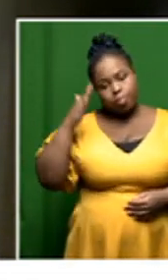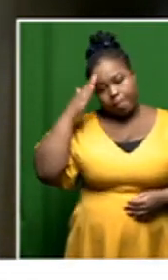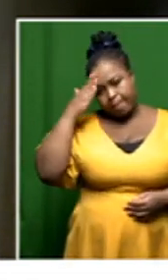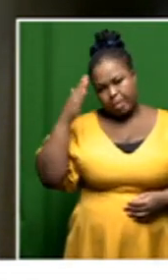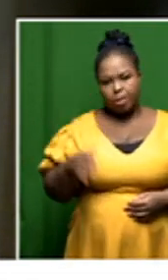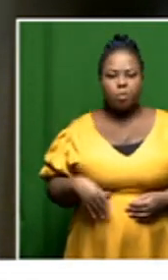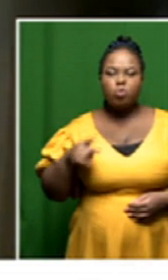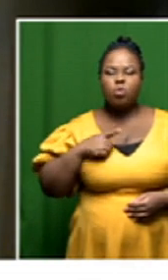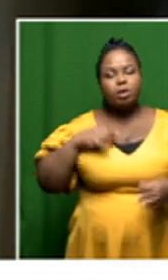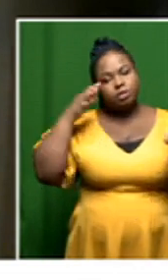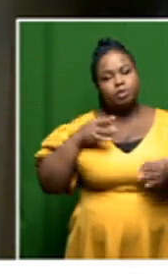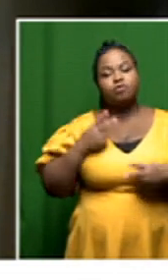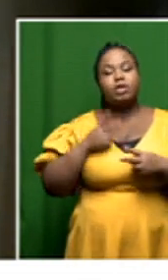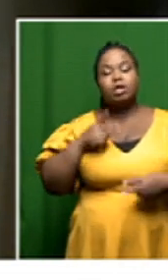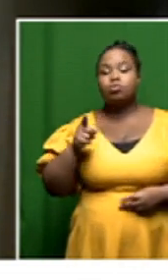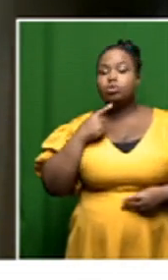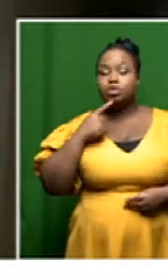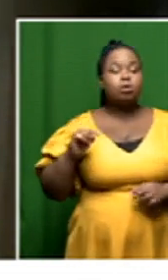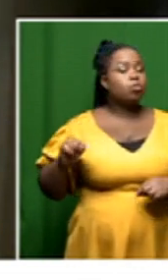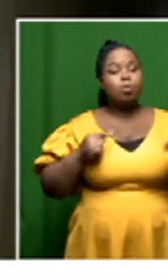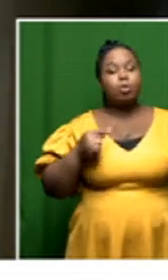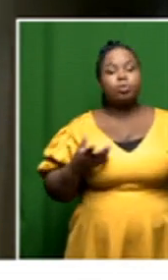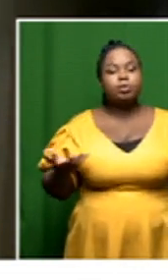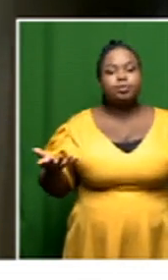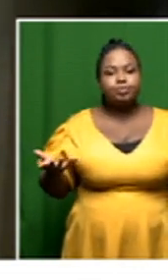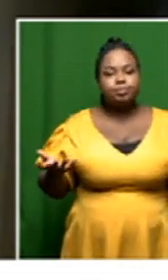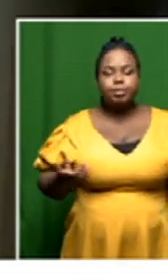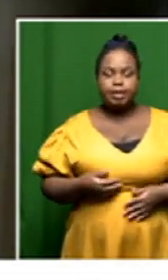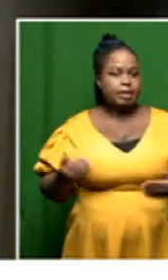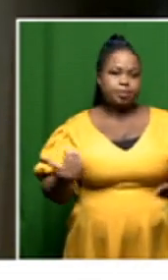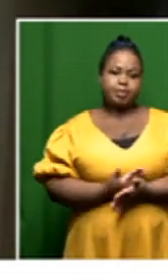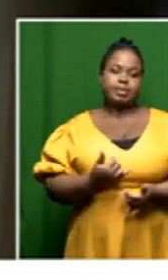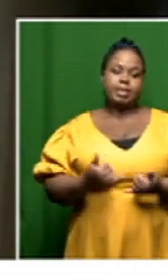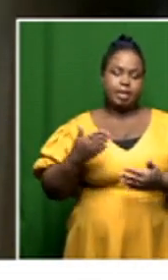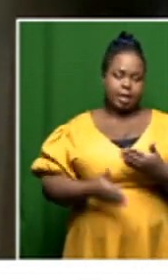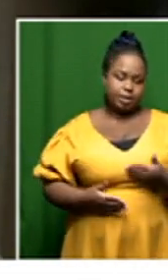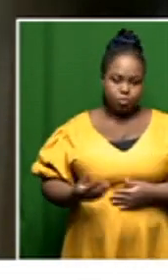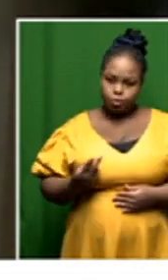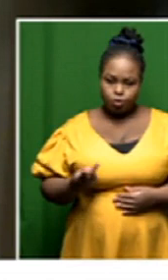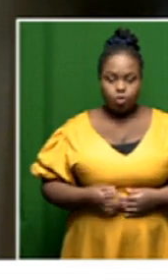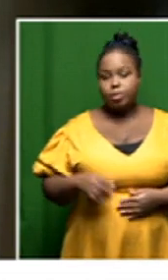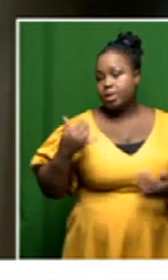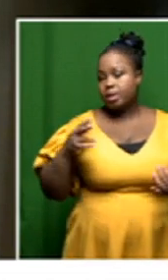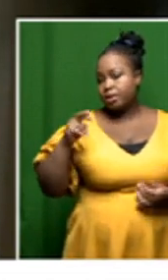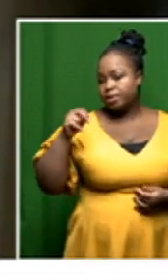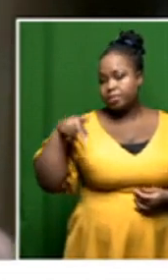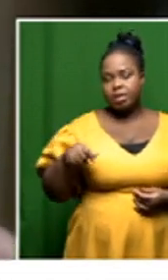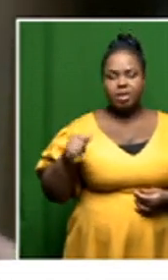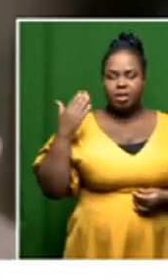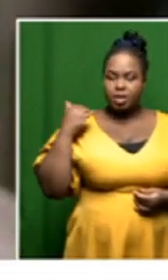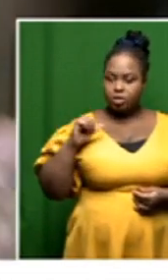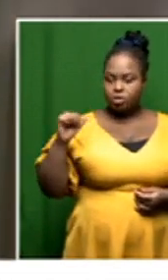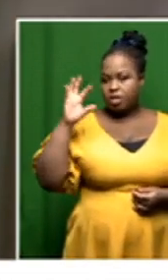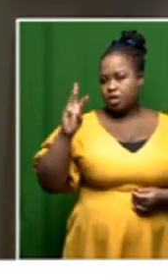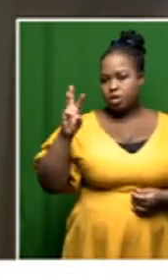what got you to that point where you say that you are going to oppose they missed that deadline too so the npa has last week